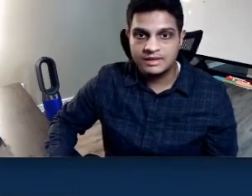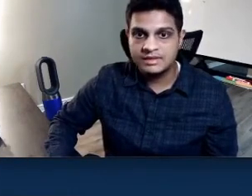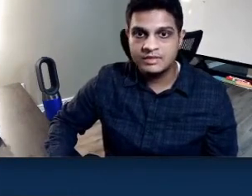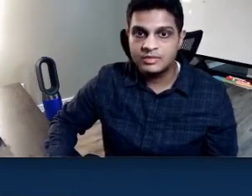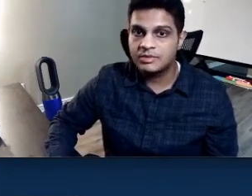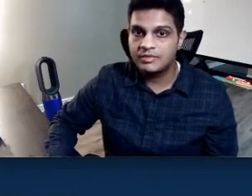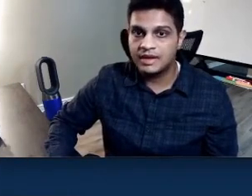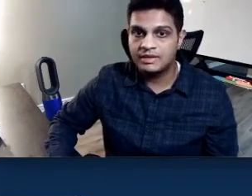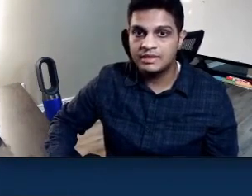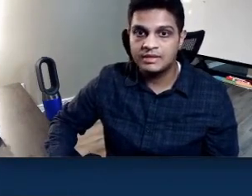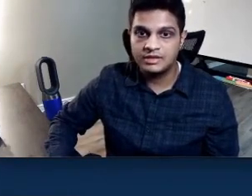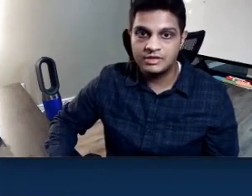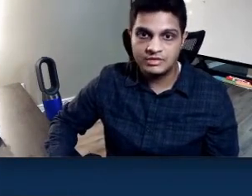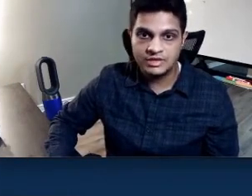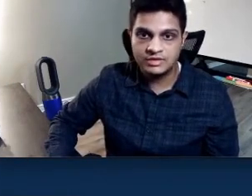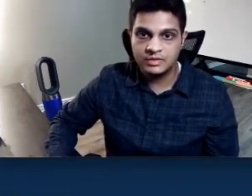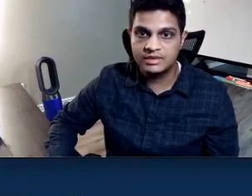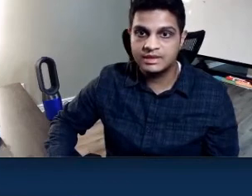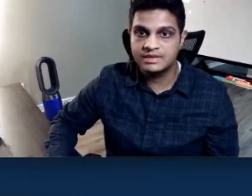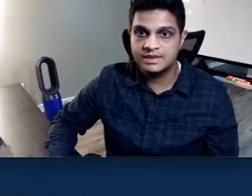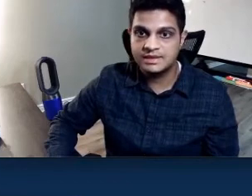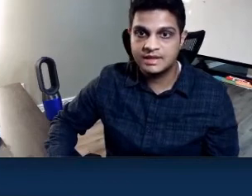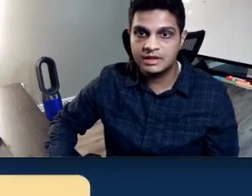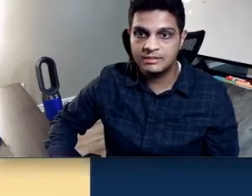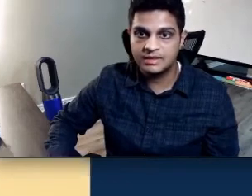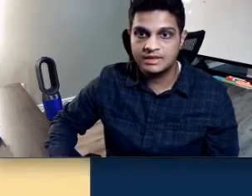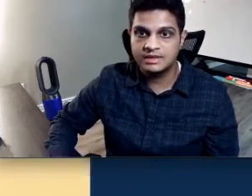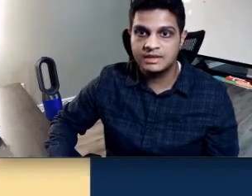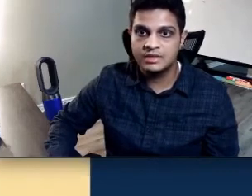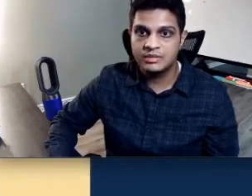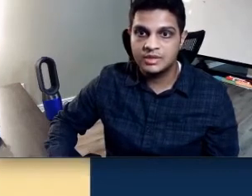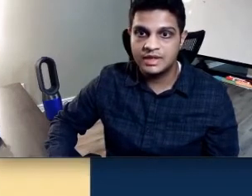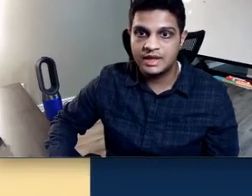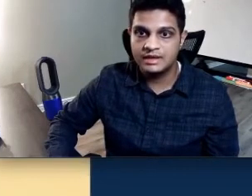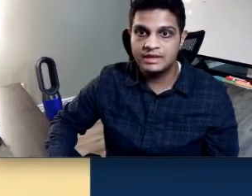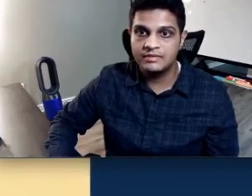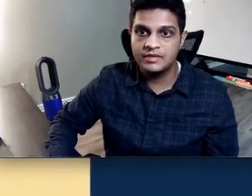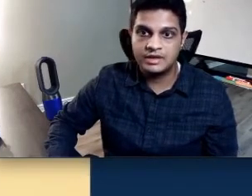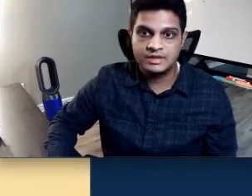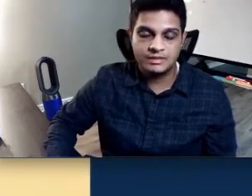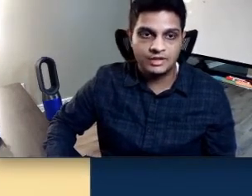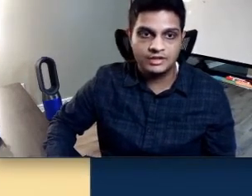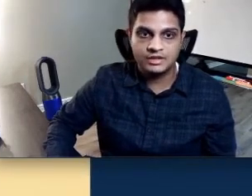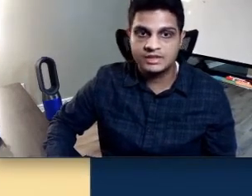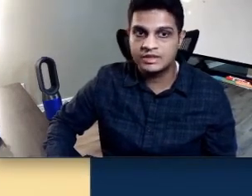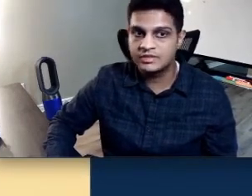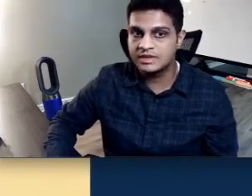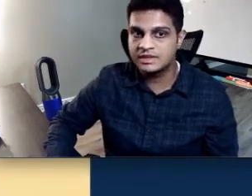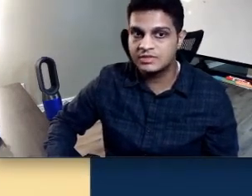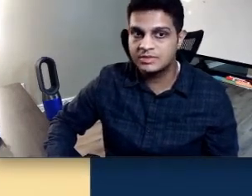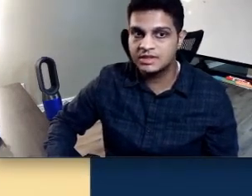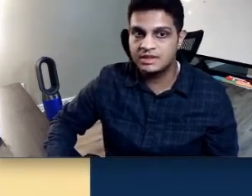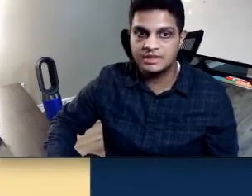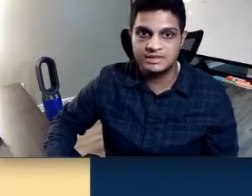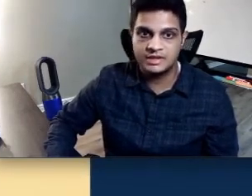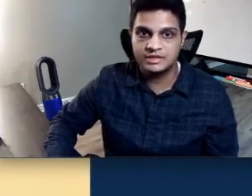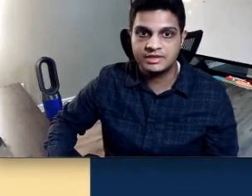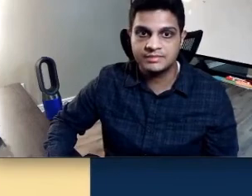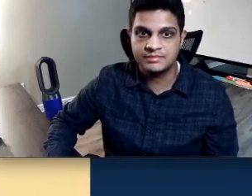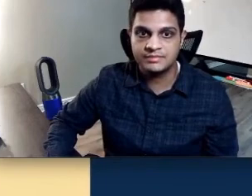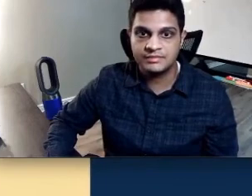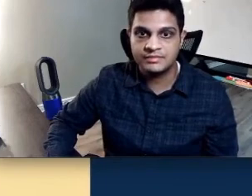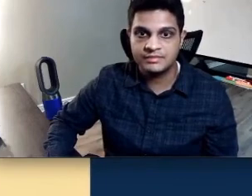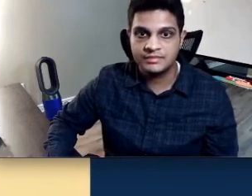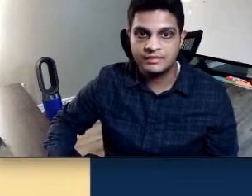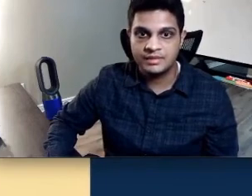Next, we provide the users with existing companies which had a very similar goods and service description as theirs.